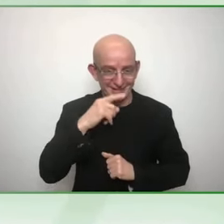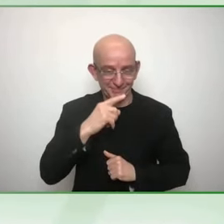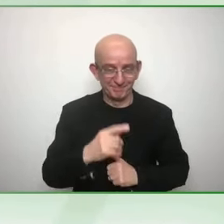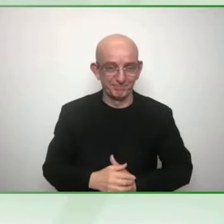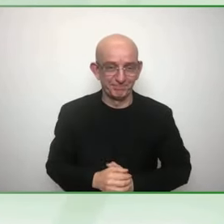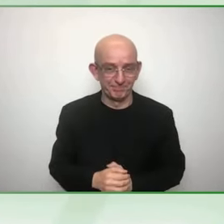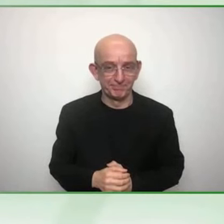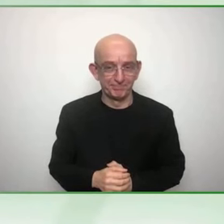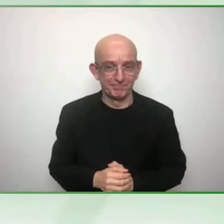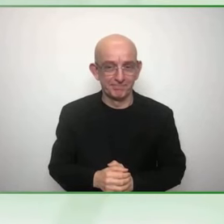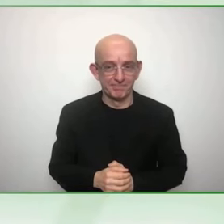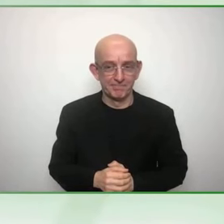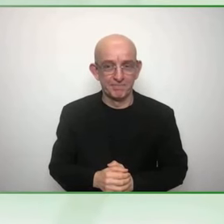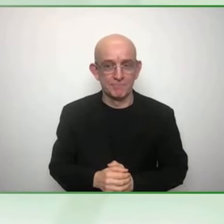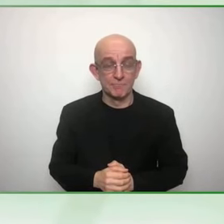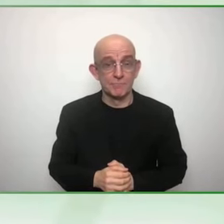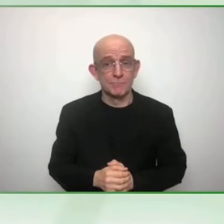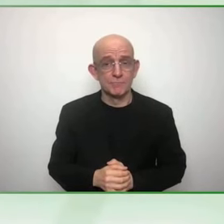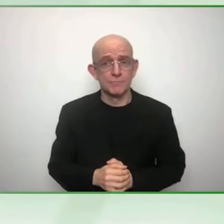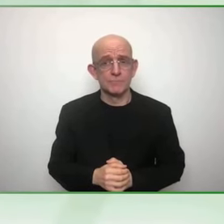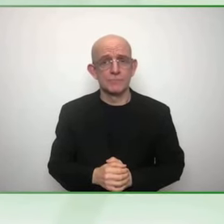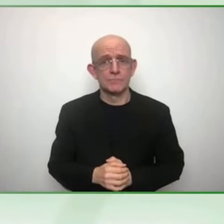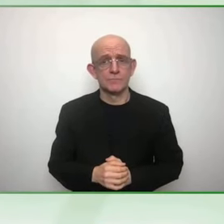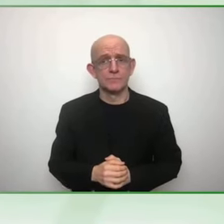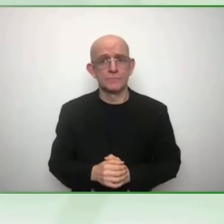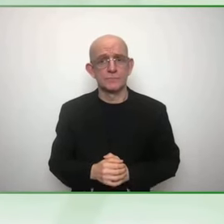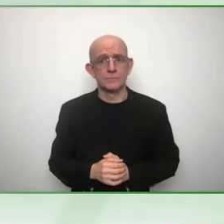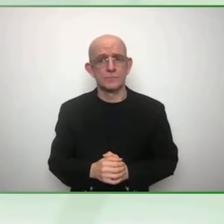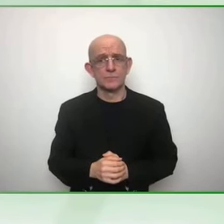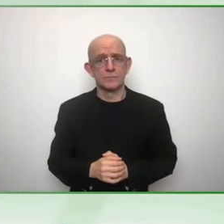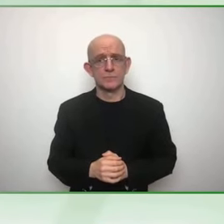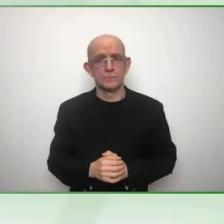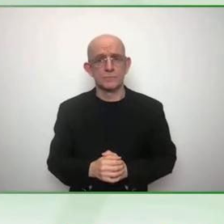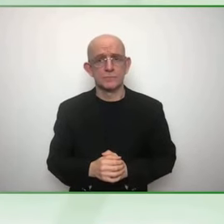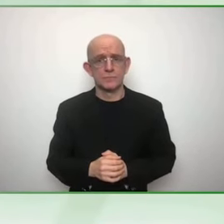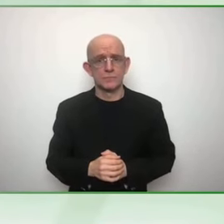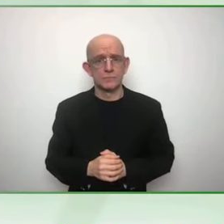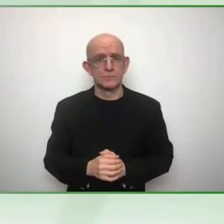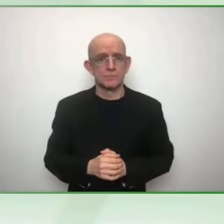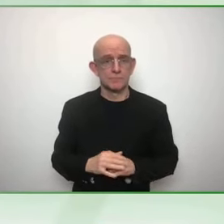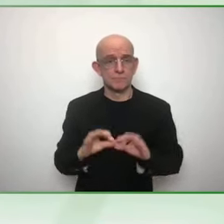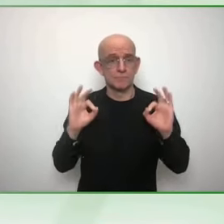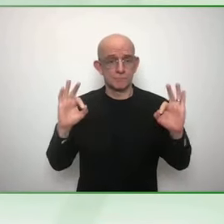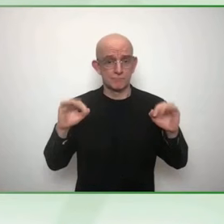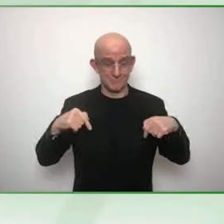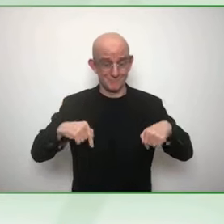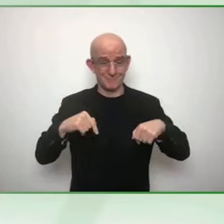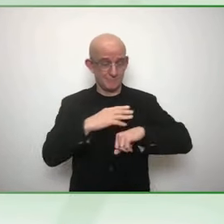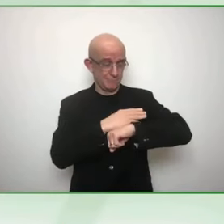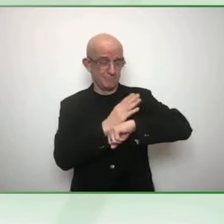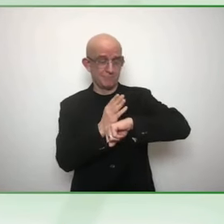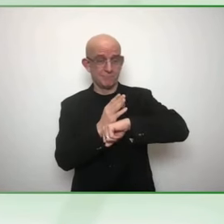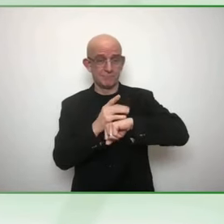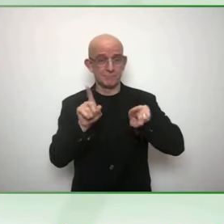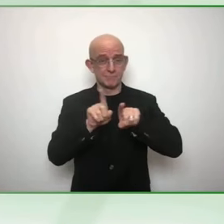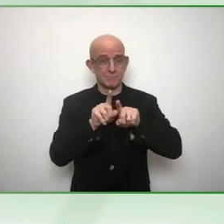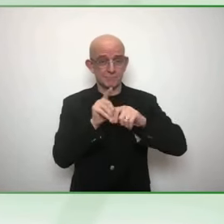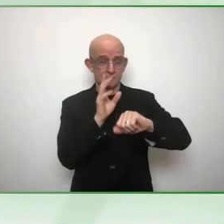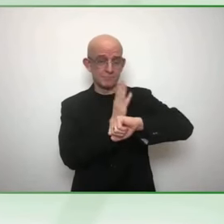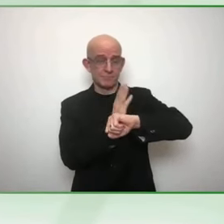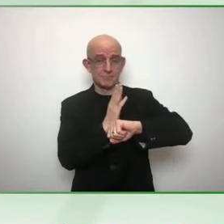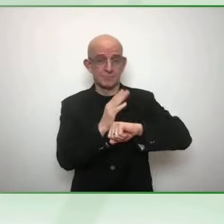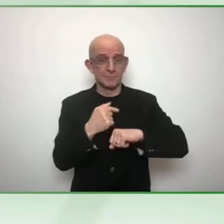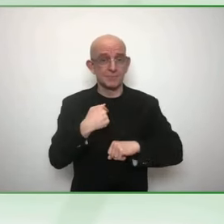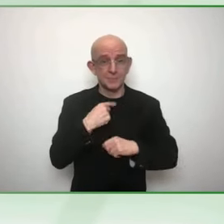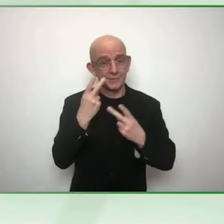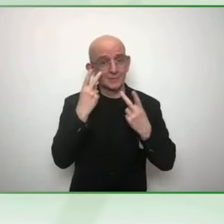positive vibe is suddenly emanating from there to Bangkok. I think in terms of